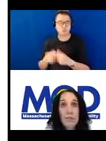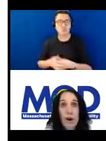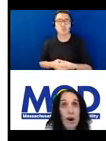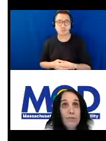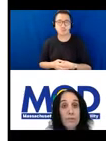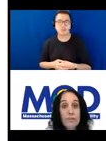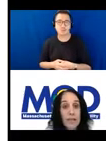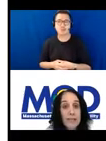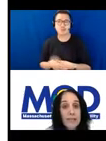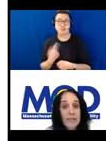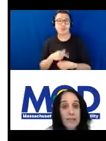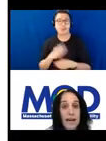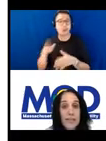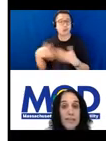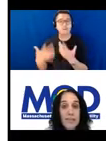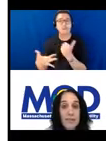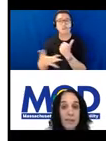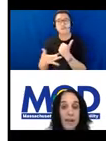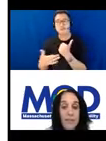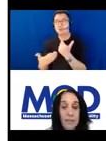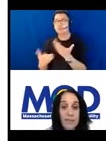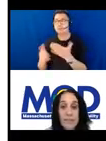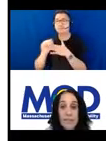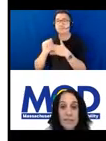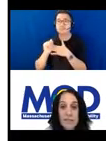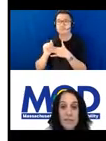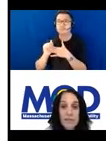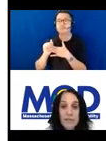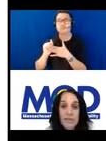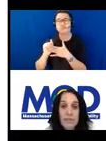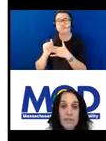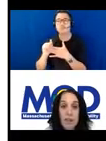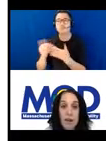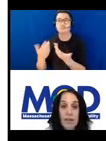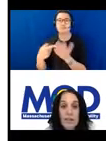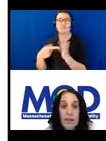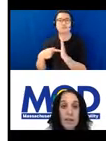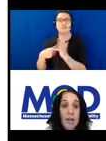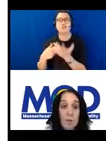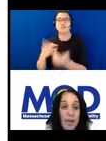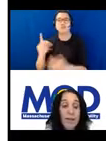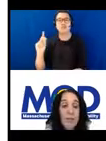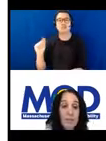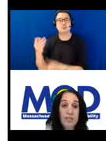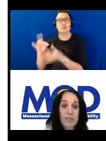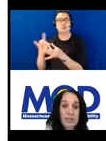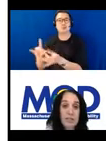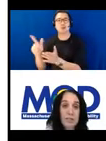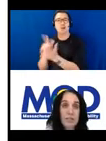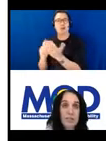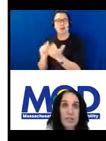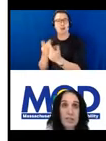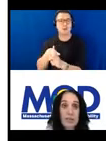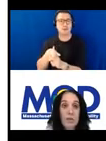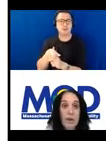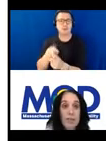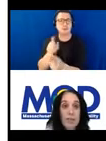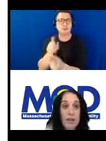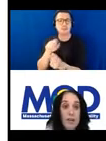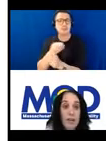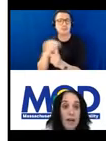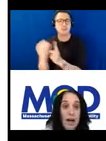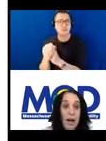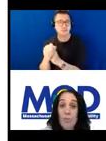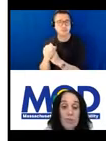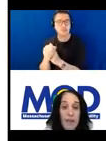to offer technical guidance on how various disability related laws apply to particular situations. And whether